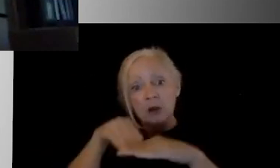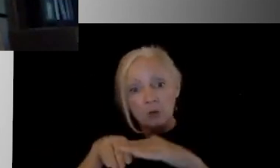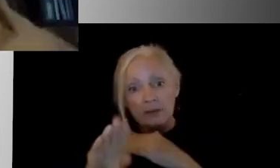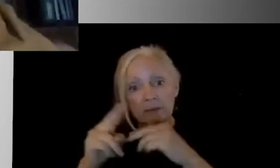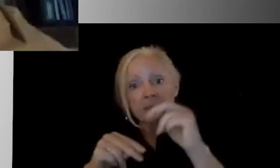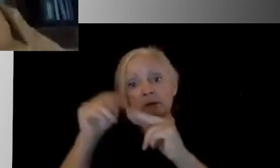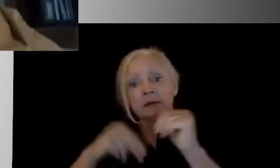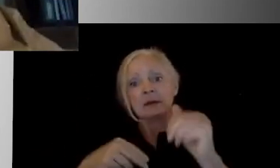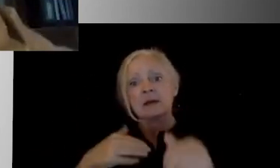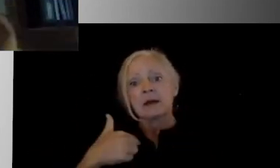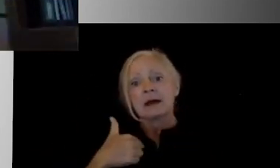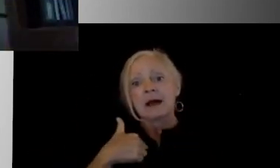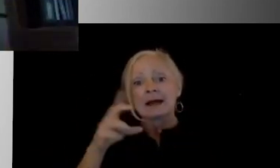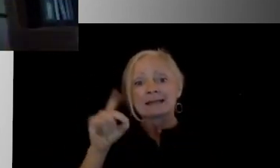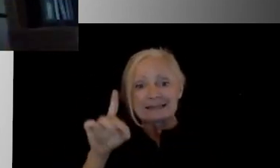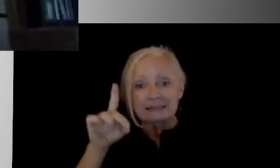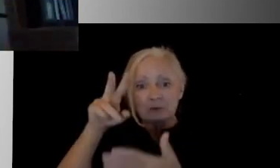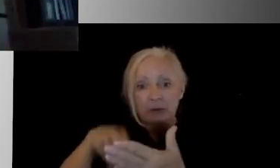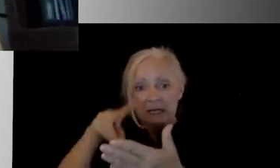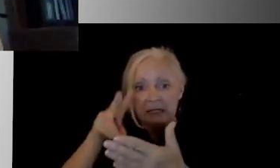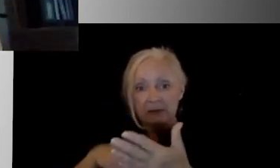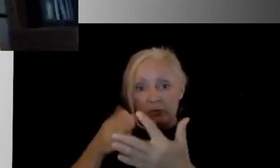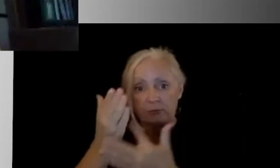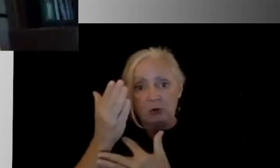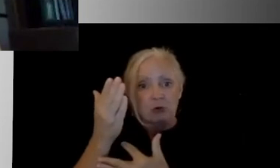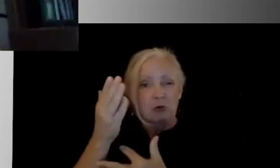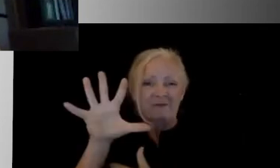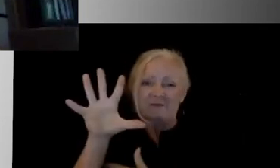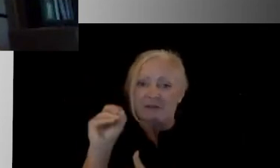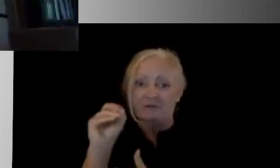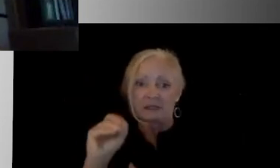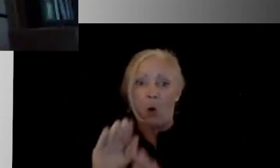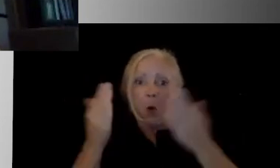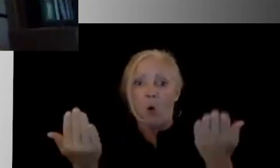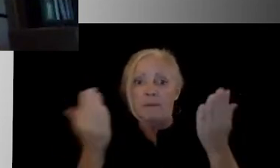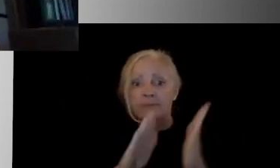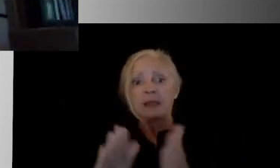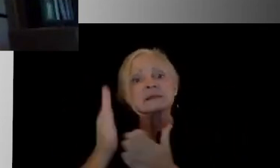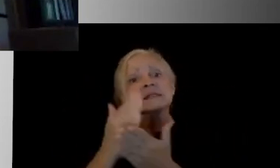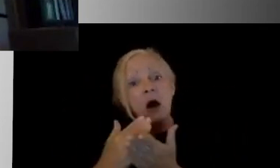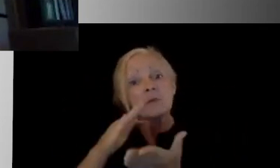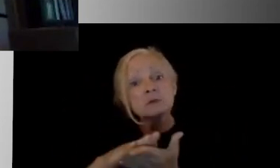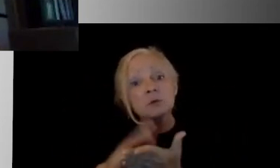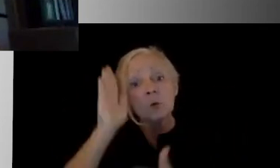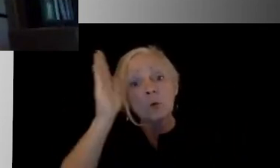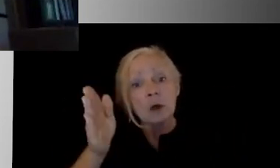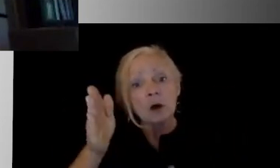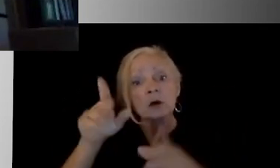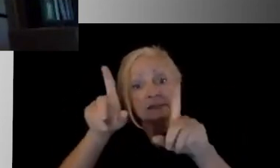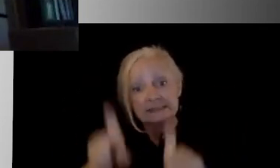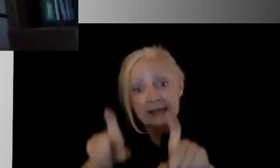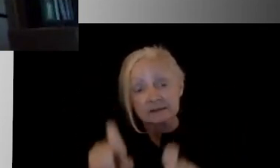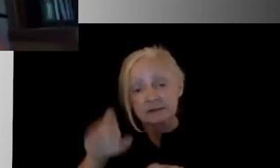50 or so reopening plans in central Indiana, there were a few schools that were going to be doing some testing on